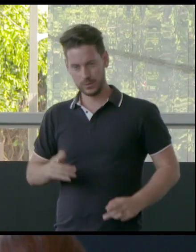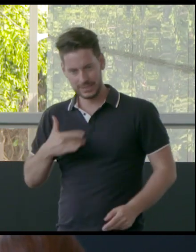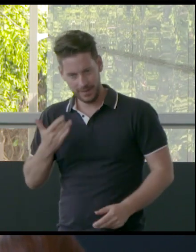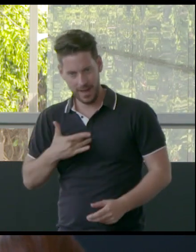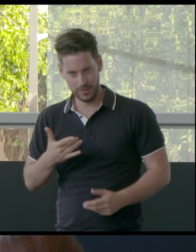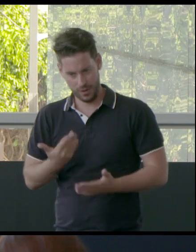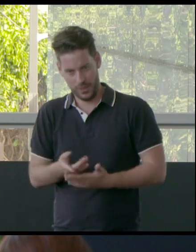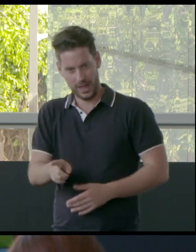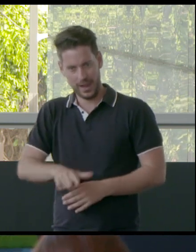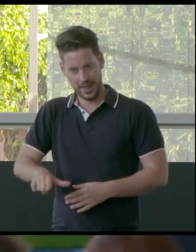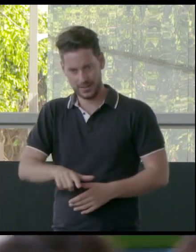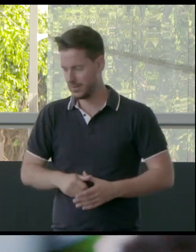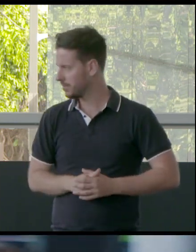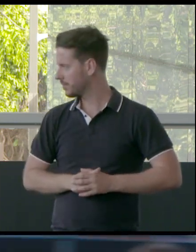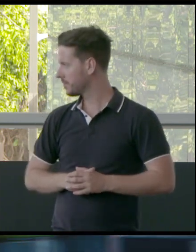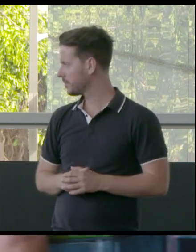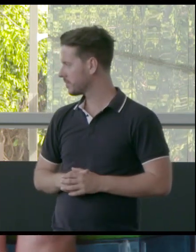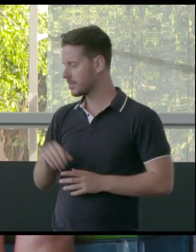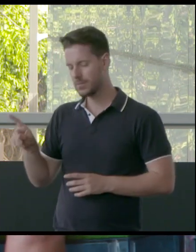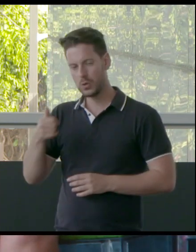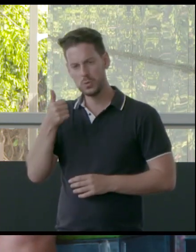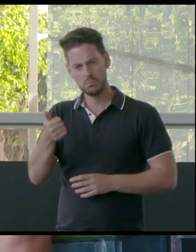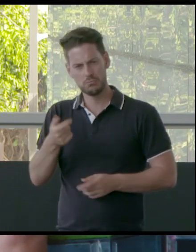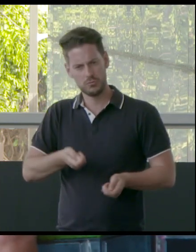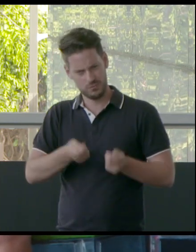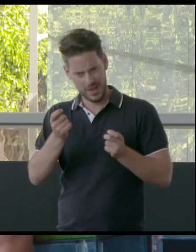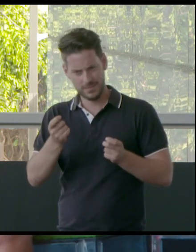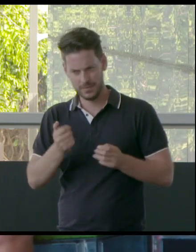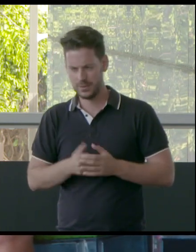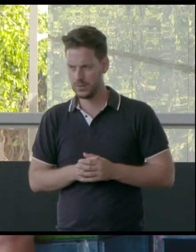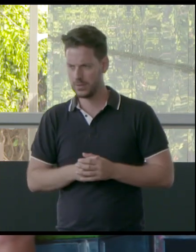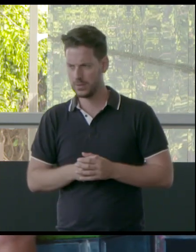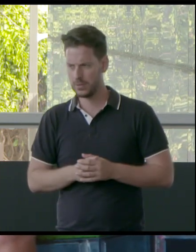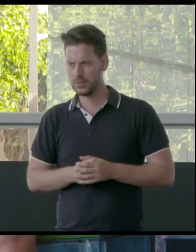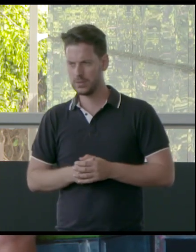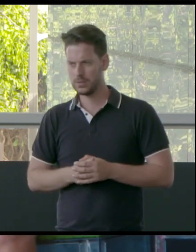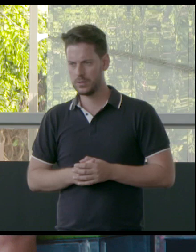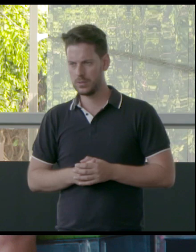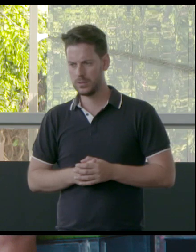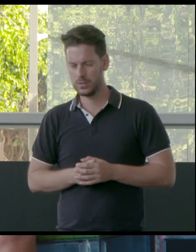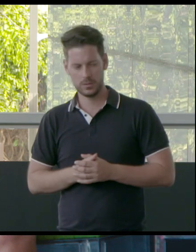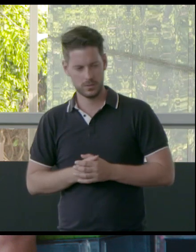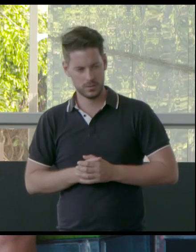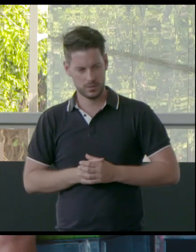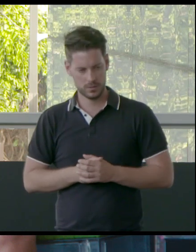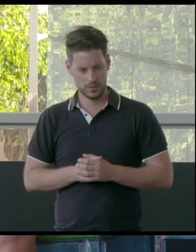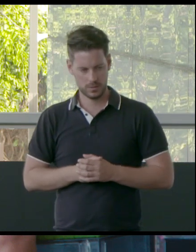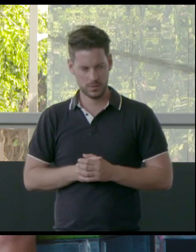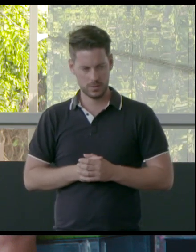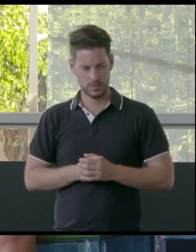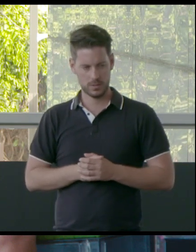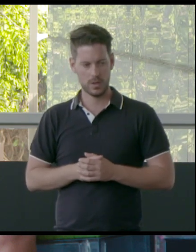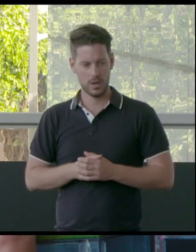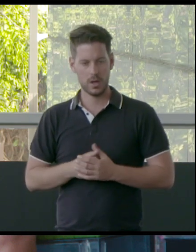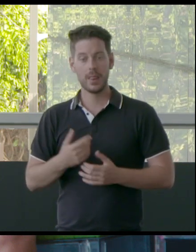And I think that's a really good point because, I guess, even in the making of Naive, is the